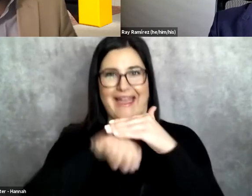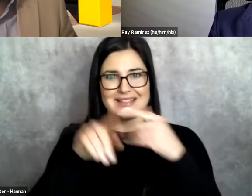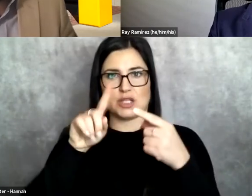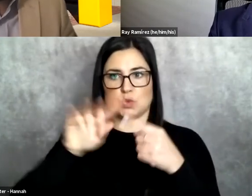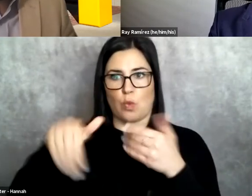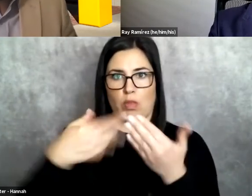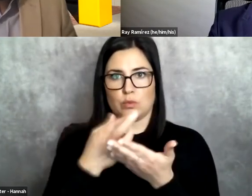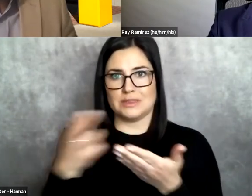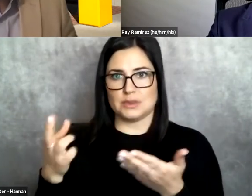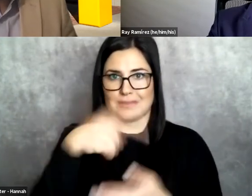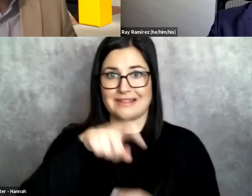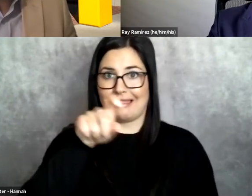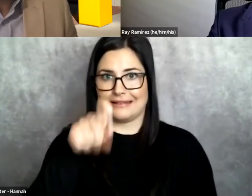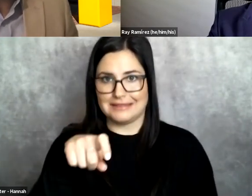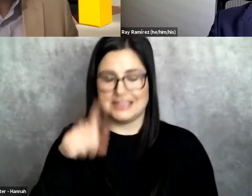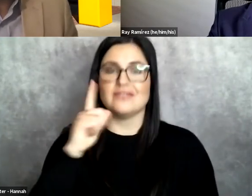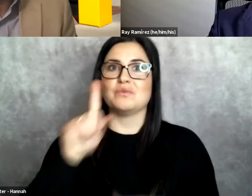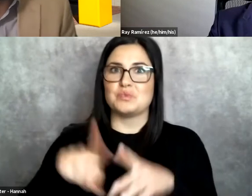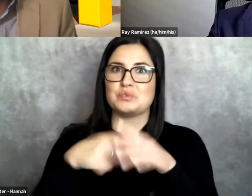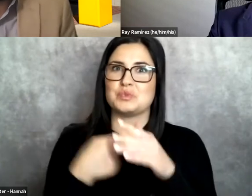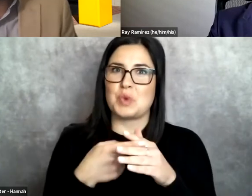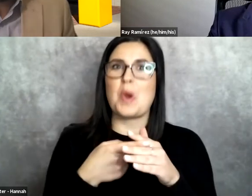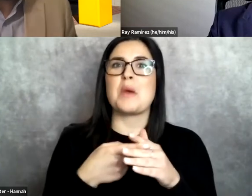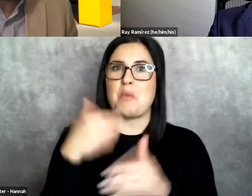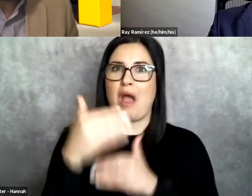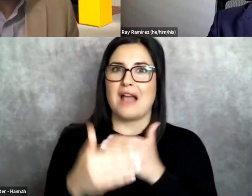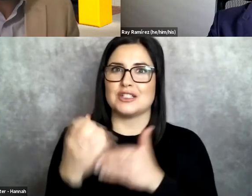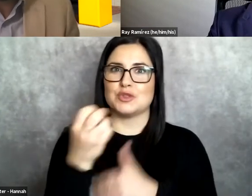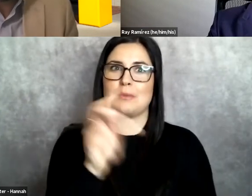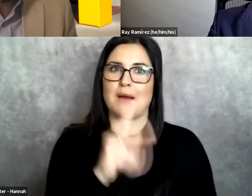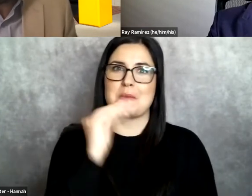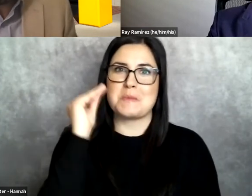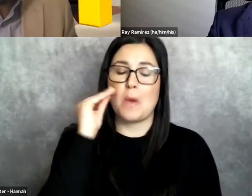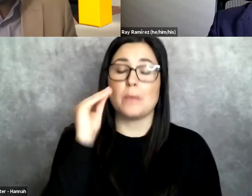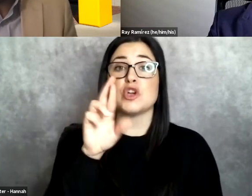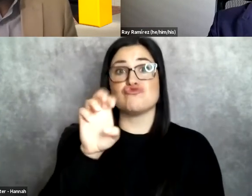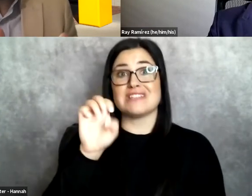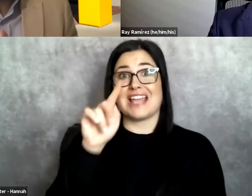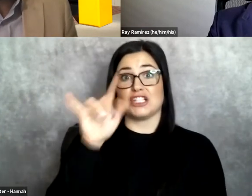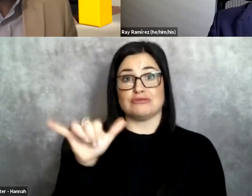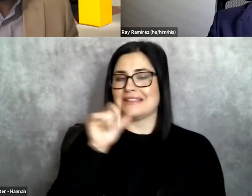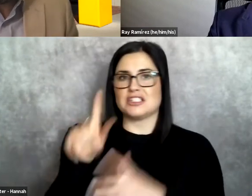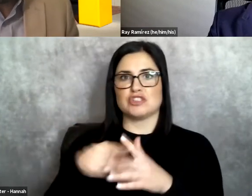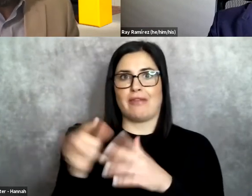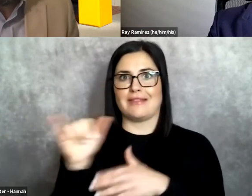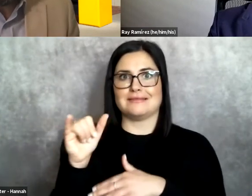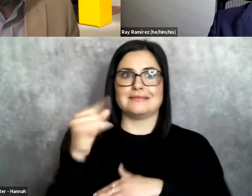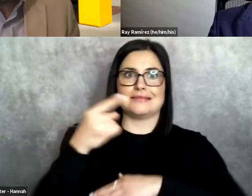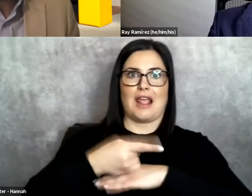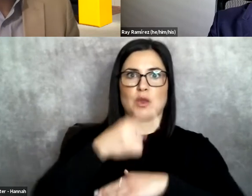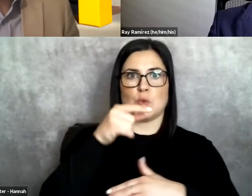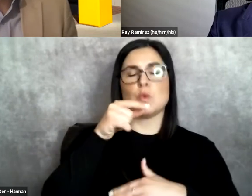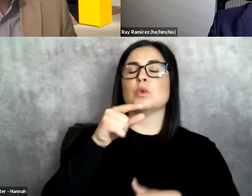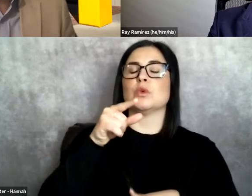that they need to start the process to come home, right? Reentry doesn't start the day you come home. It's to start the day you go in,